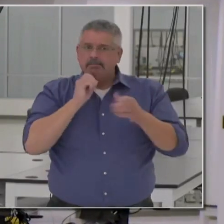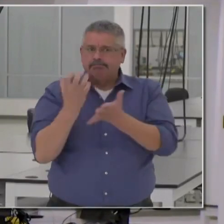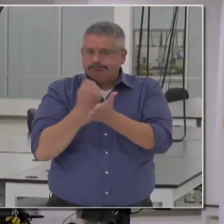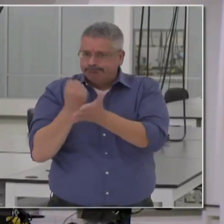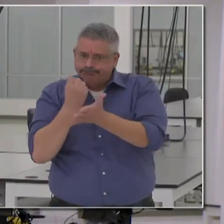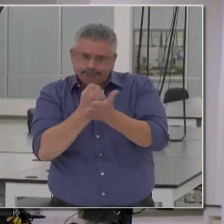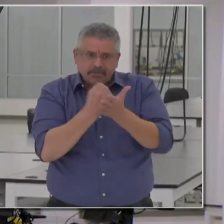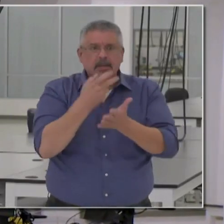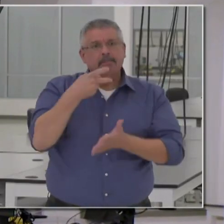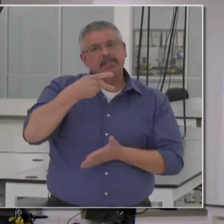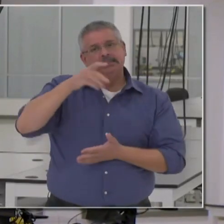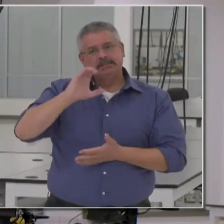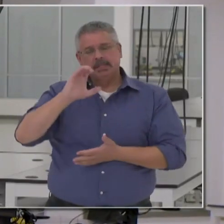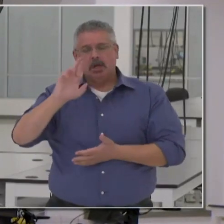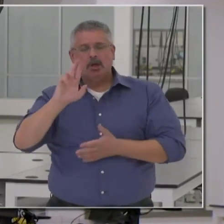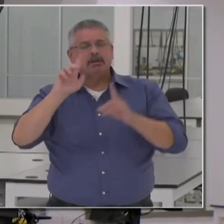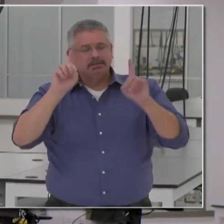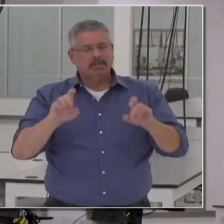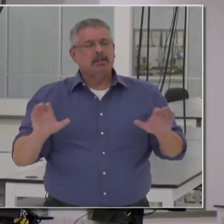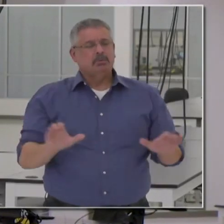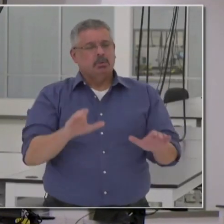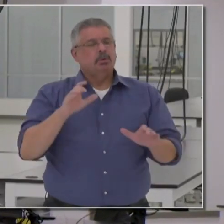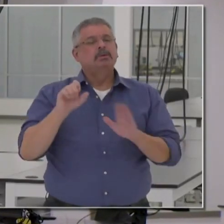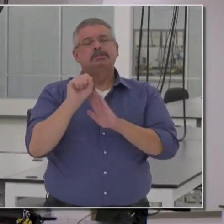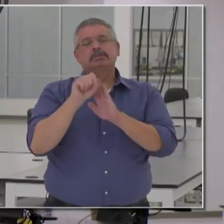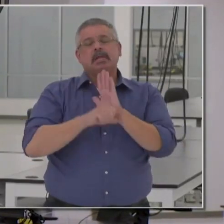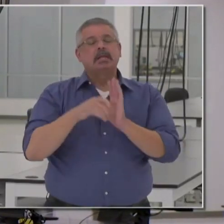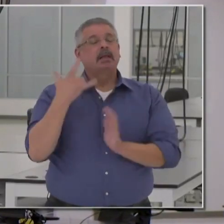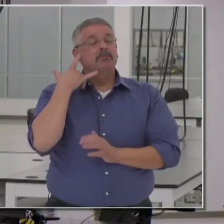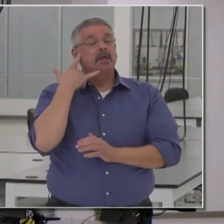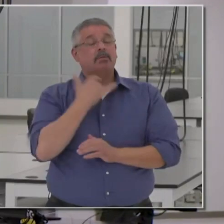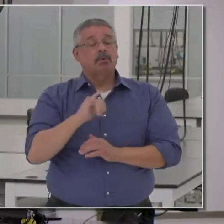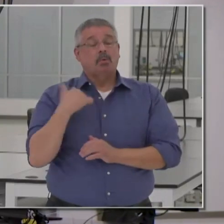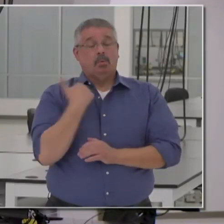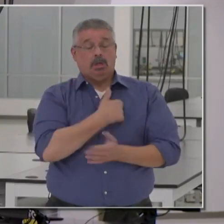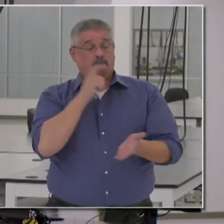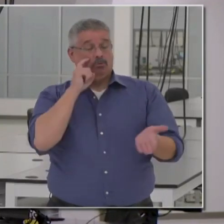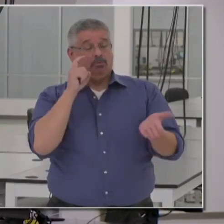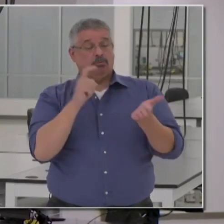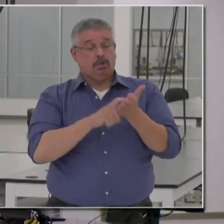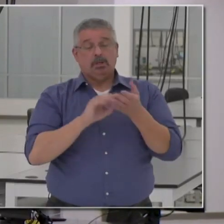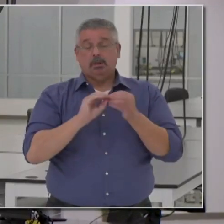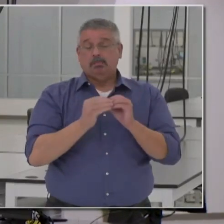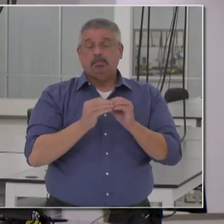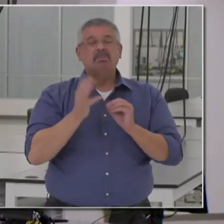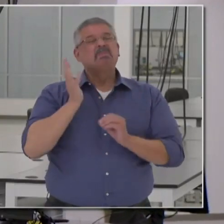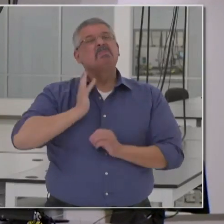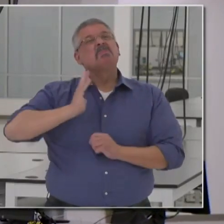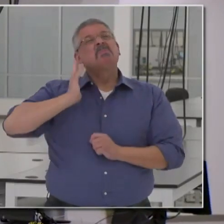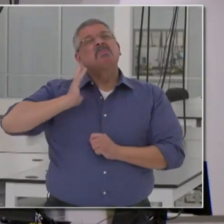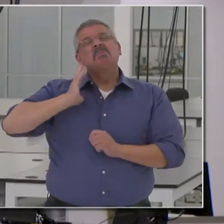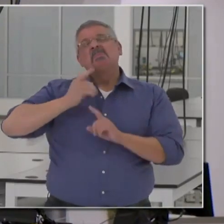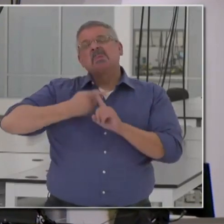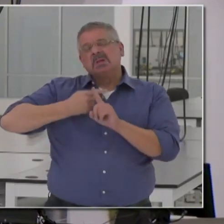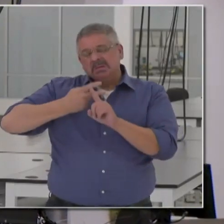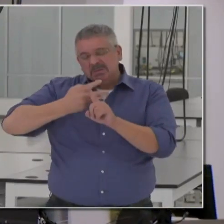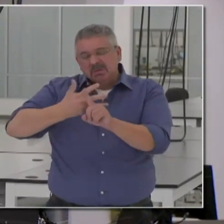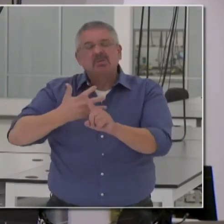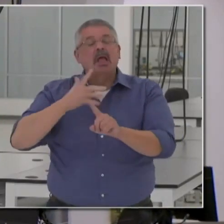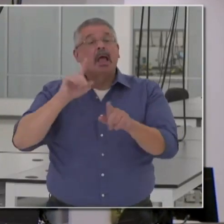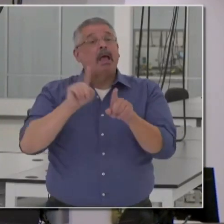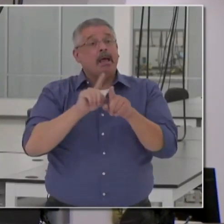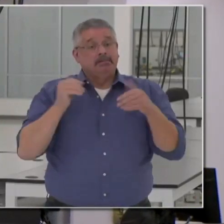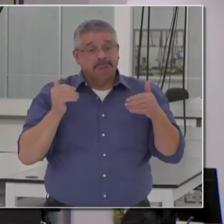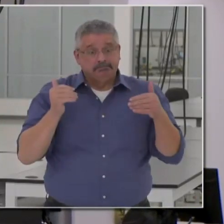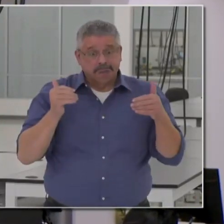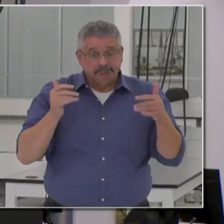tests, that we can conduct here in the state of California. We recognized a number of months ago that if we continued down the path